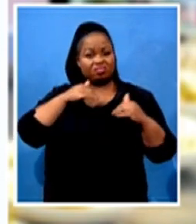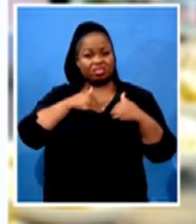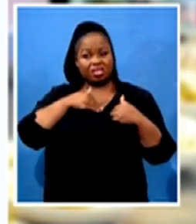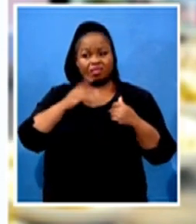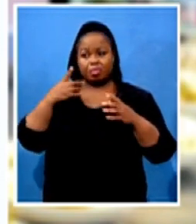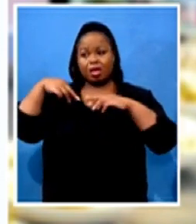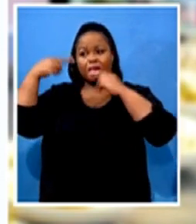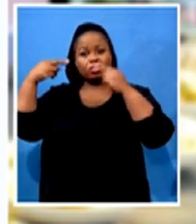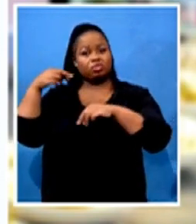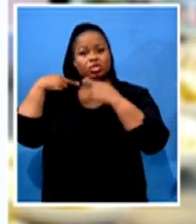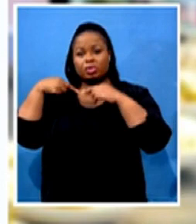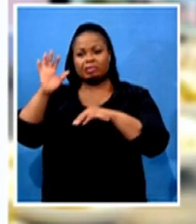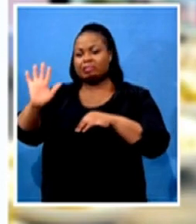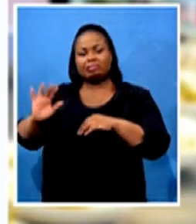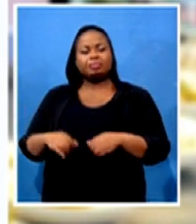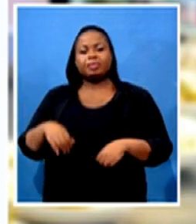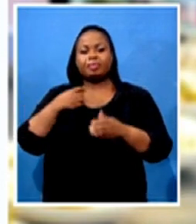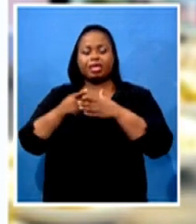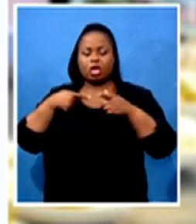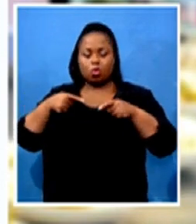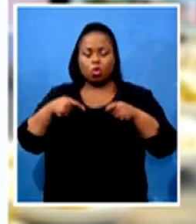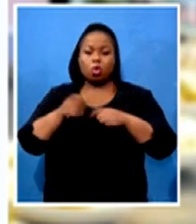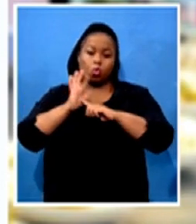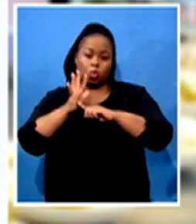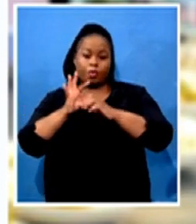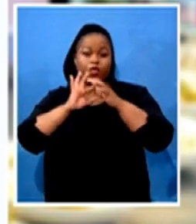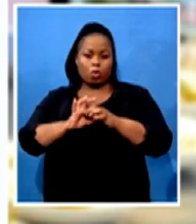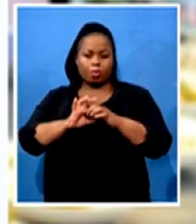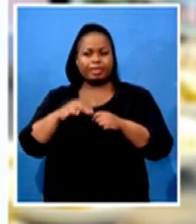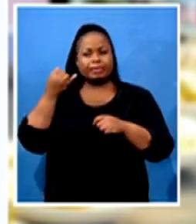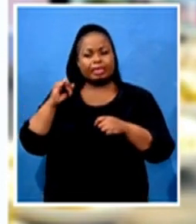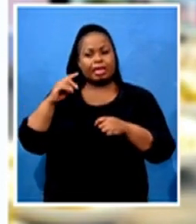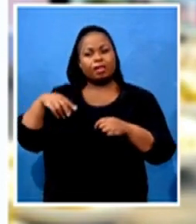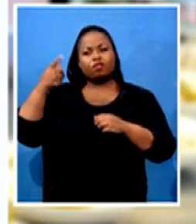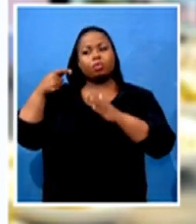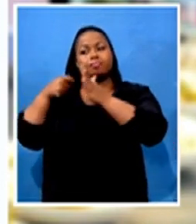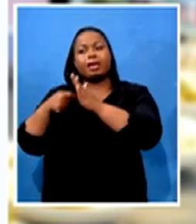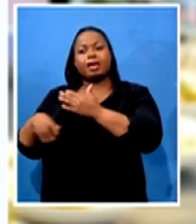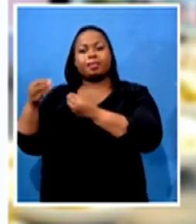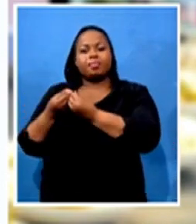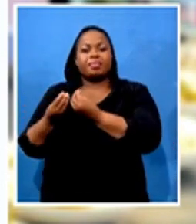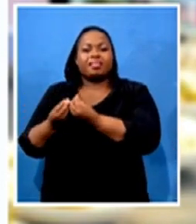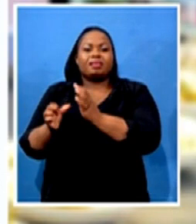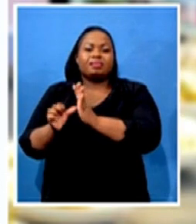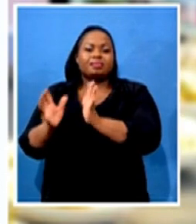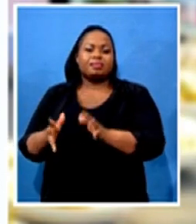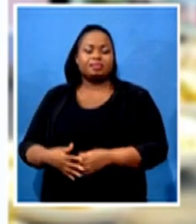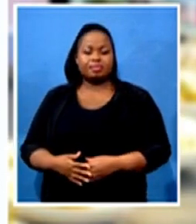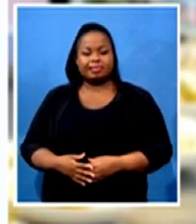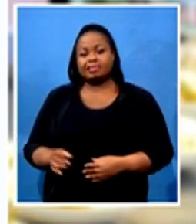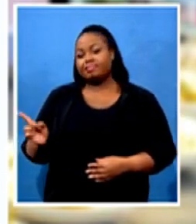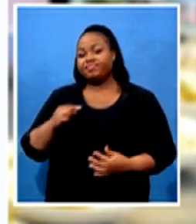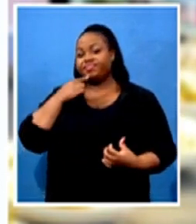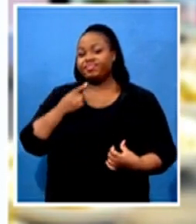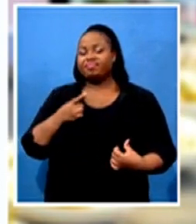watch movies at home. I still go out only for essentials. A notorious Mabilan is saying, No, I don't visit restaurants,